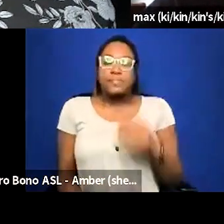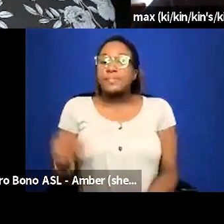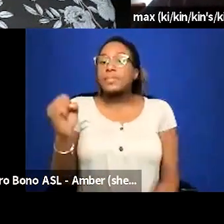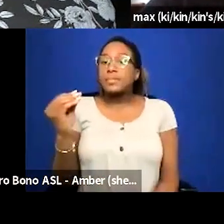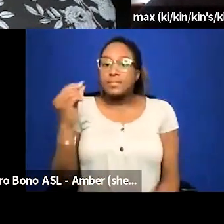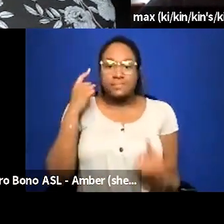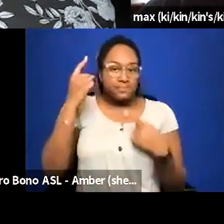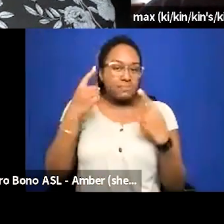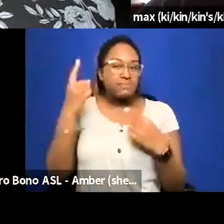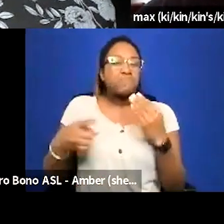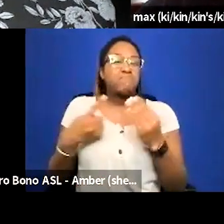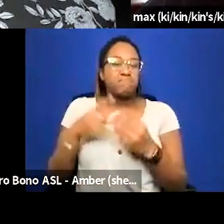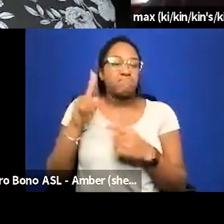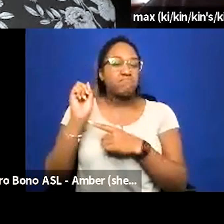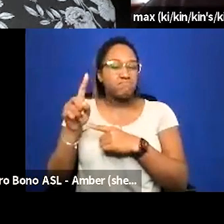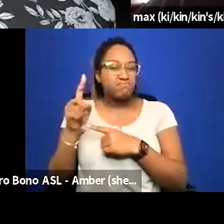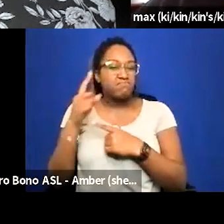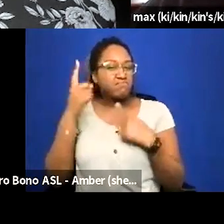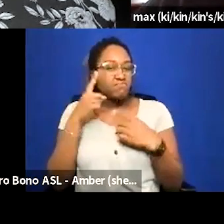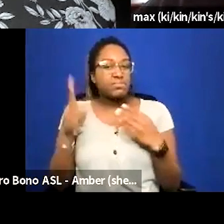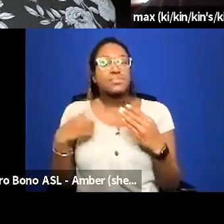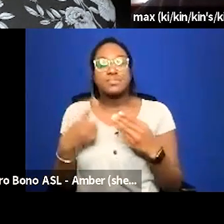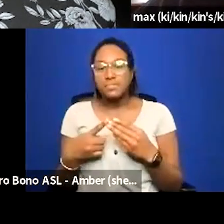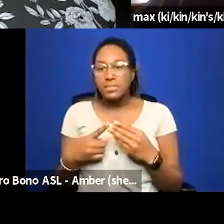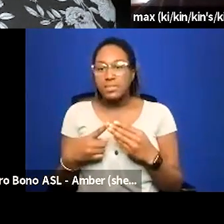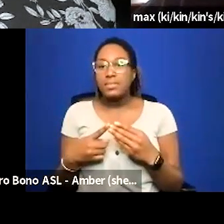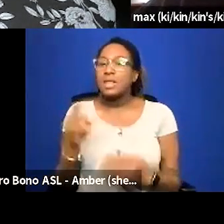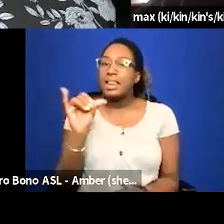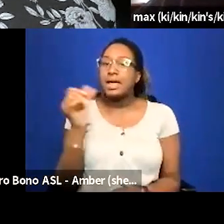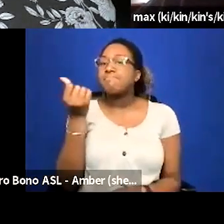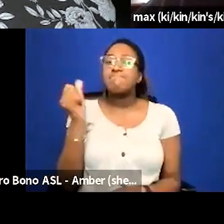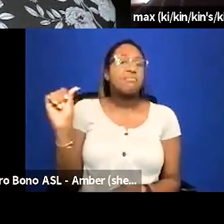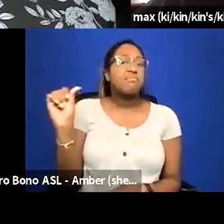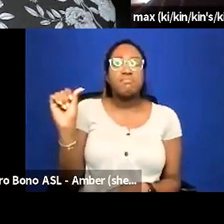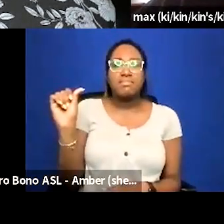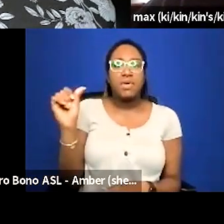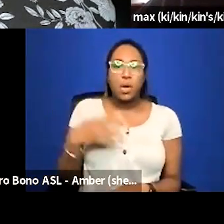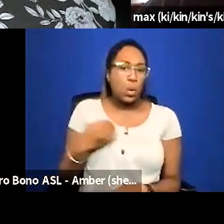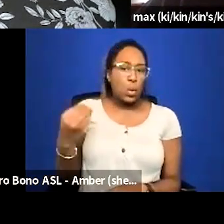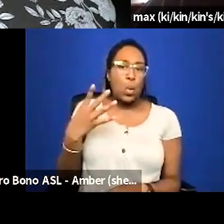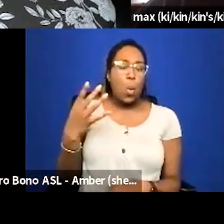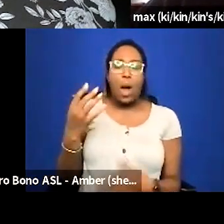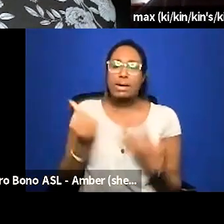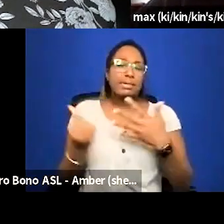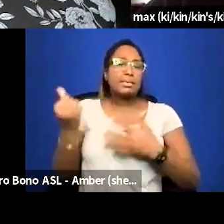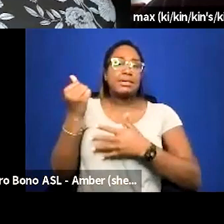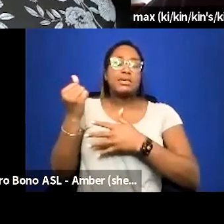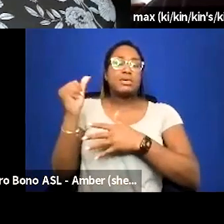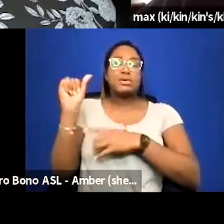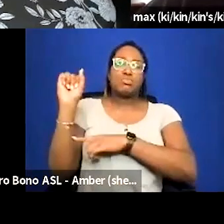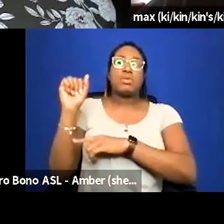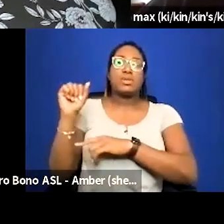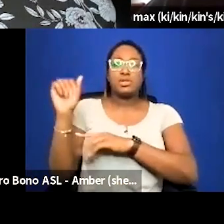of this question i think of um like any other the white supremacist form of uh uh